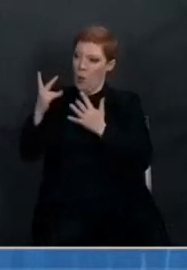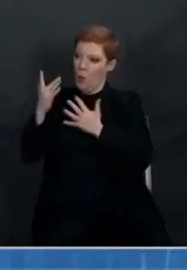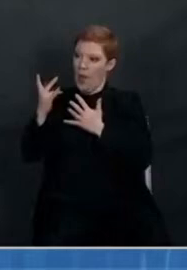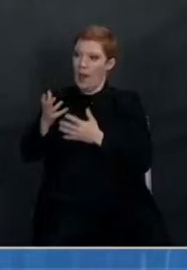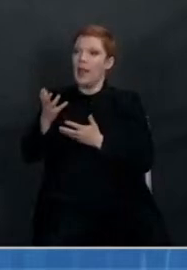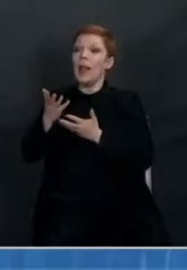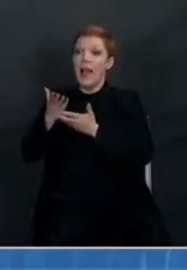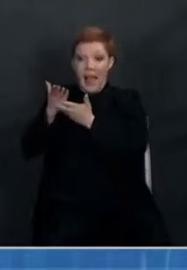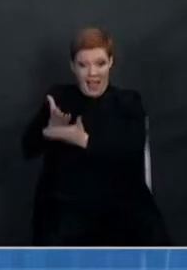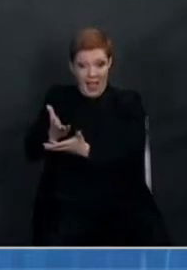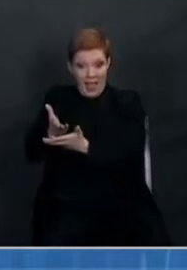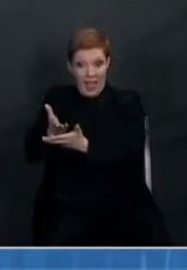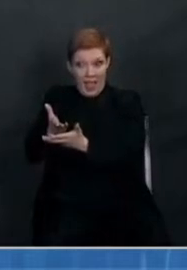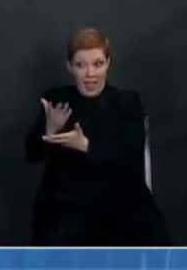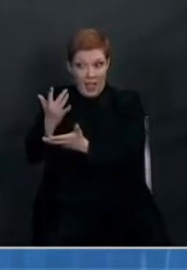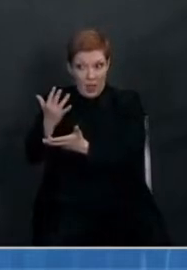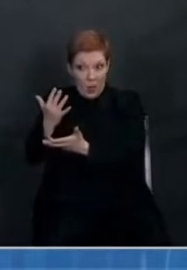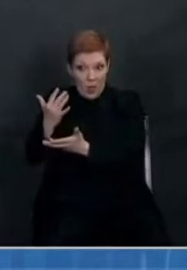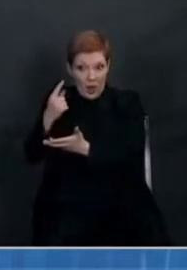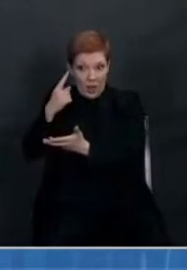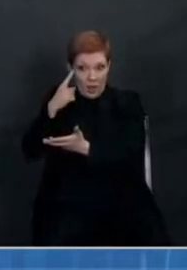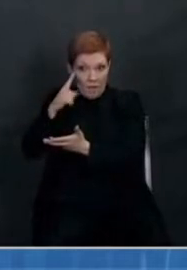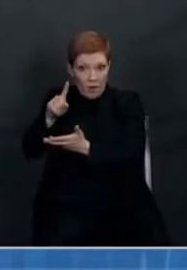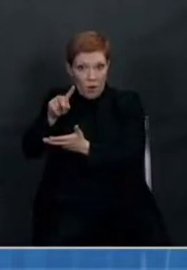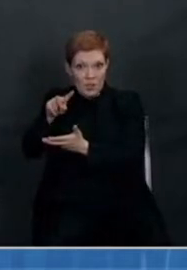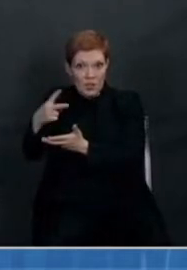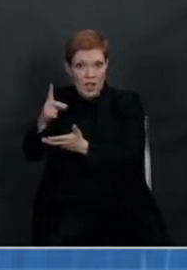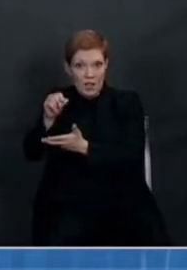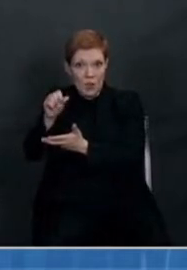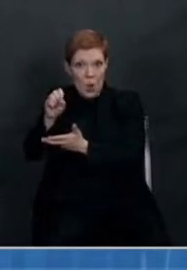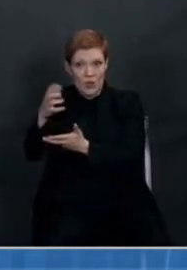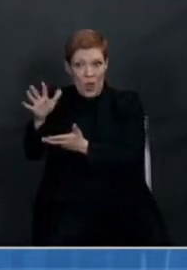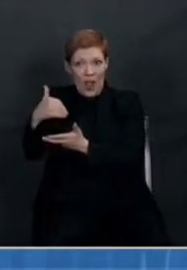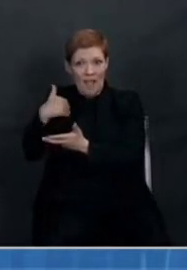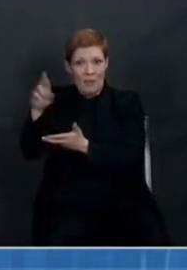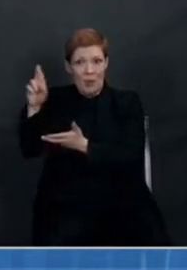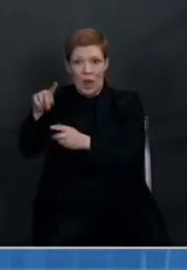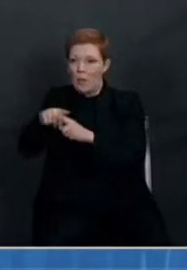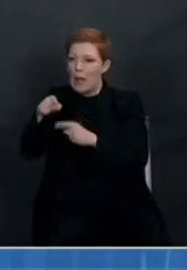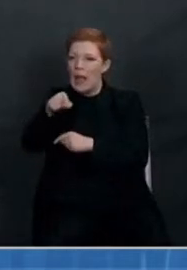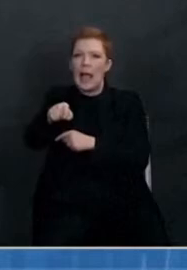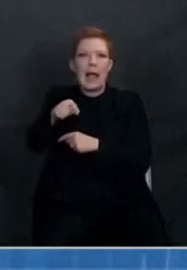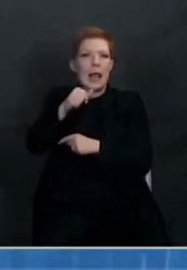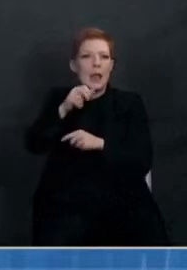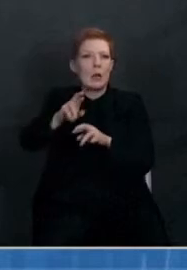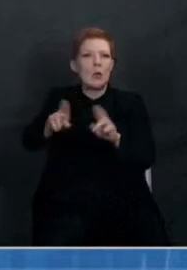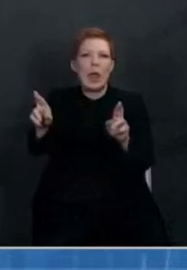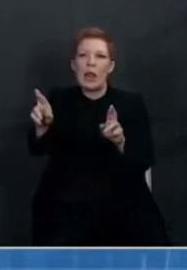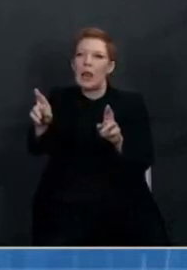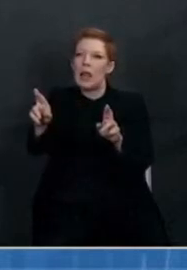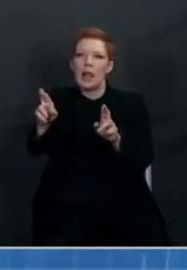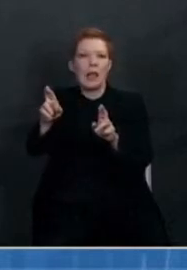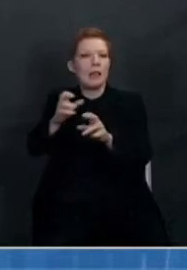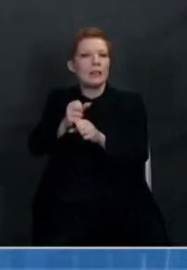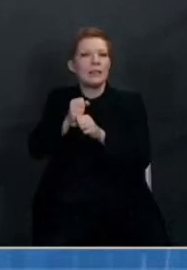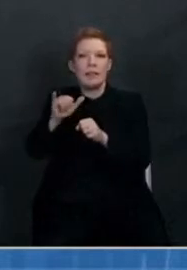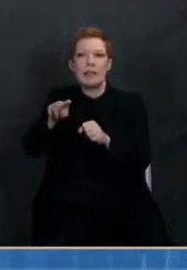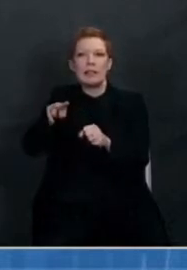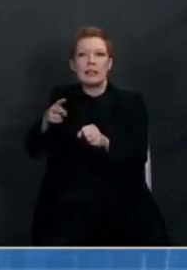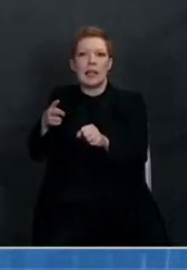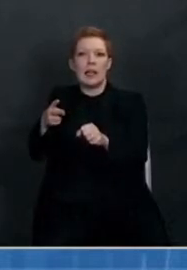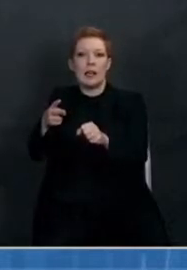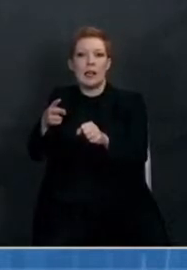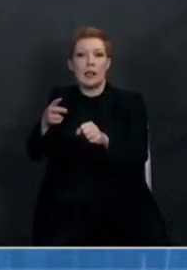for the three to four week period to pass before they can be administered. That's three weeks in the case of Pfizer